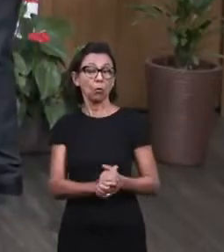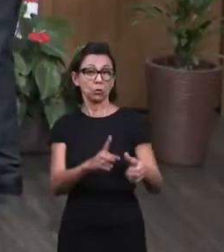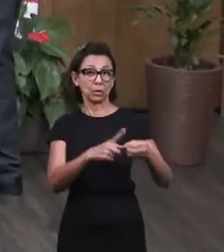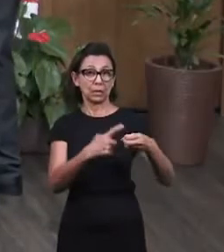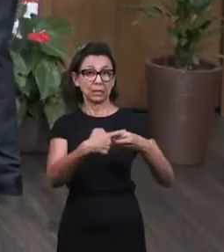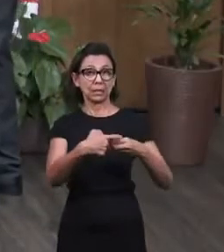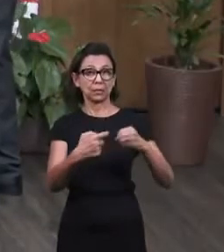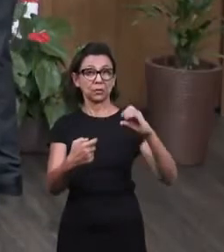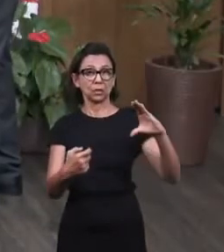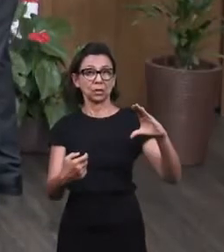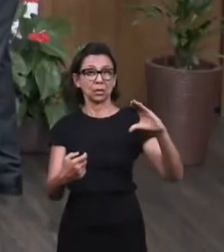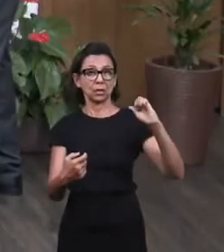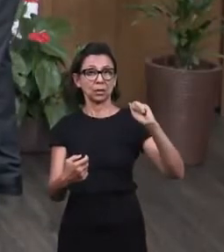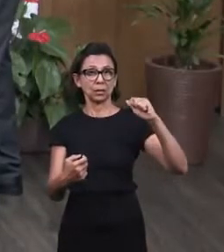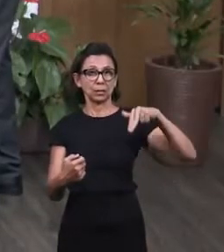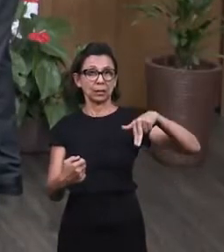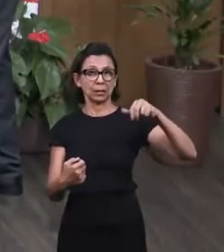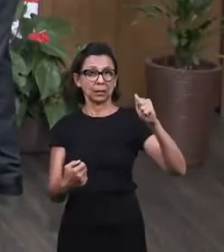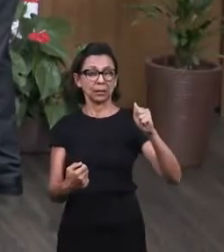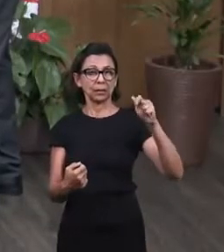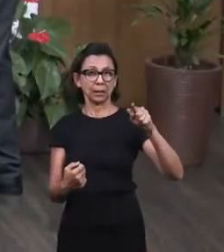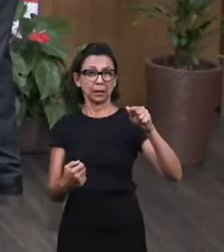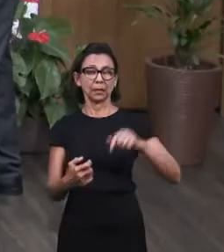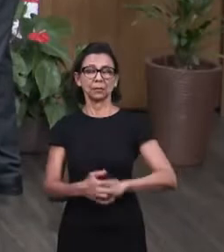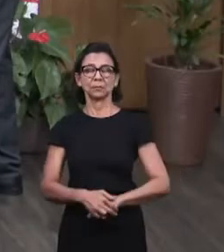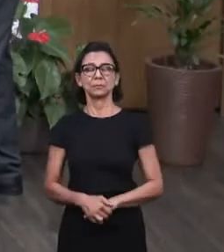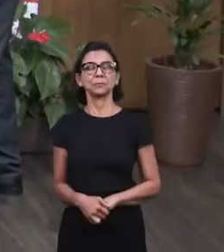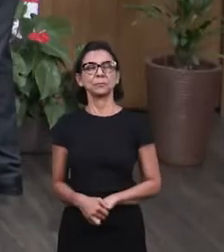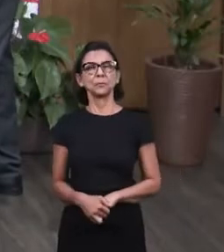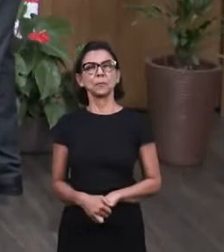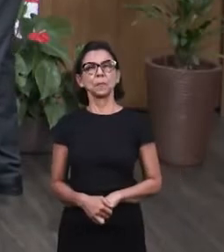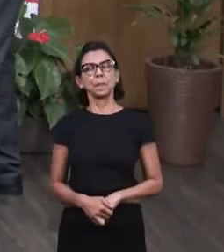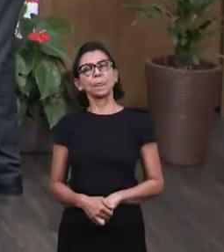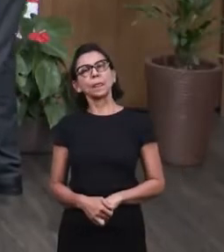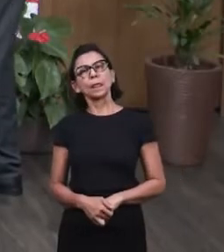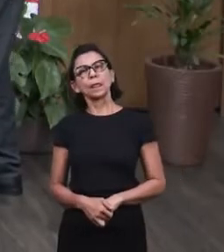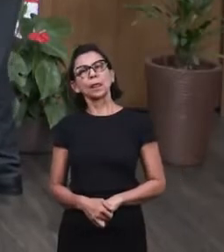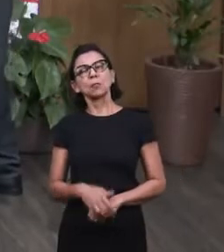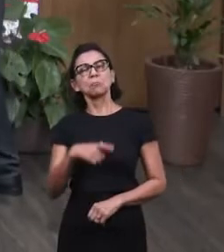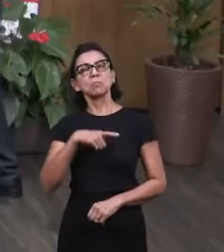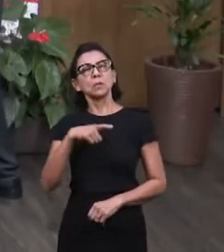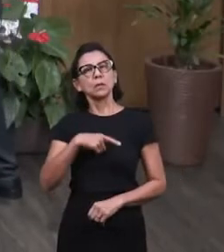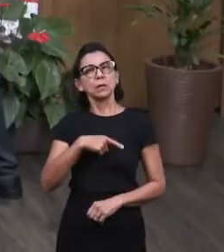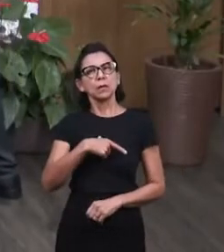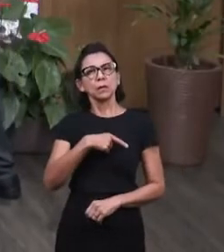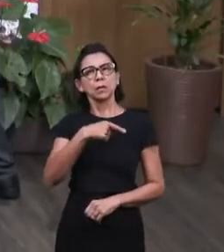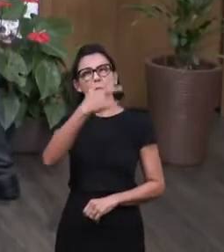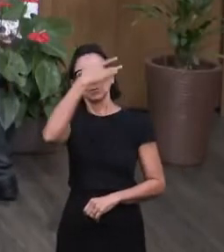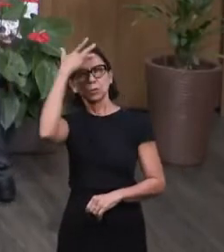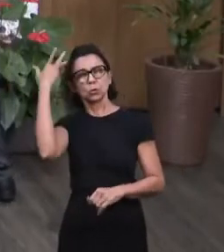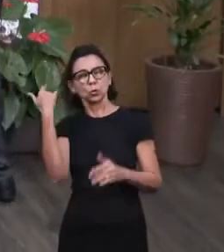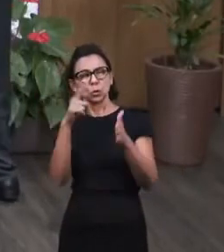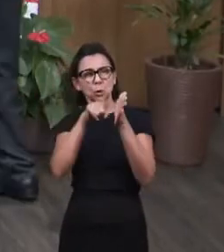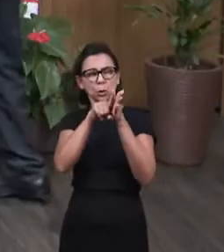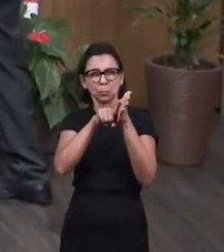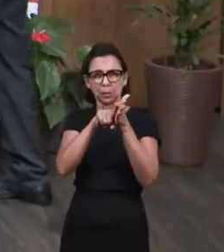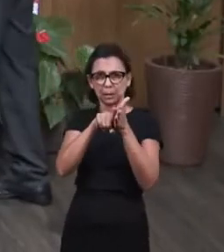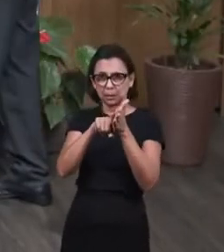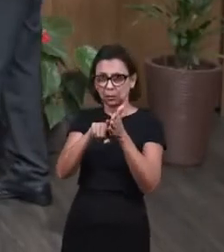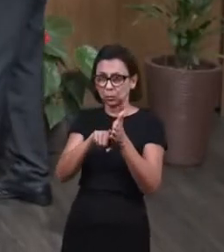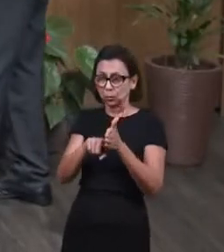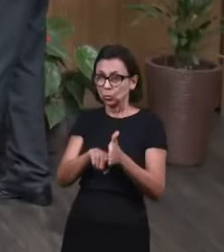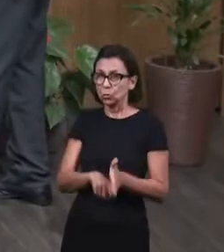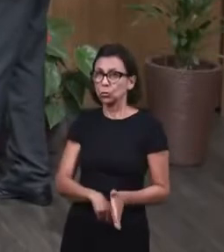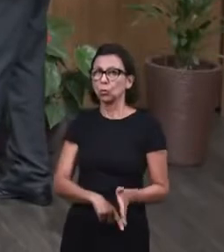And over here we see the city of Cana back here. Some historians say that Jesus even walked here through this